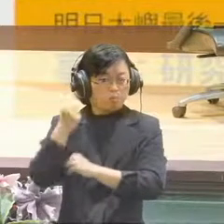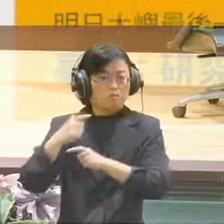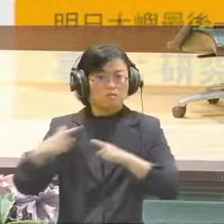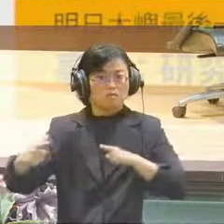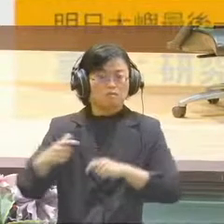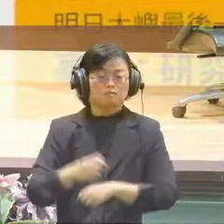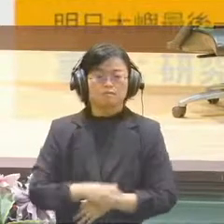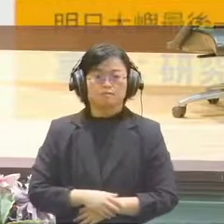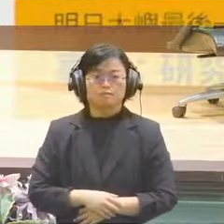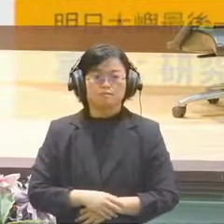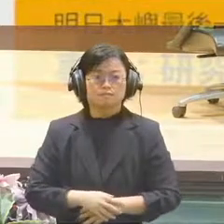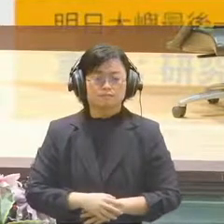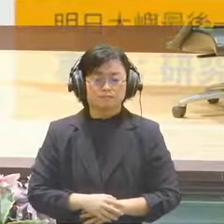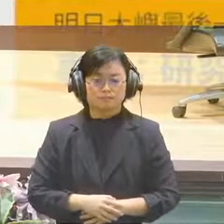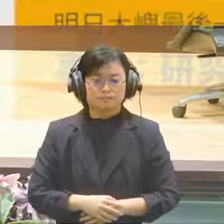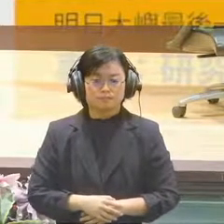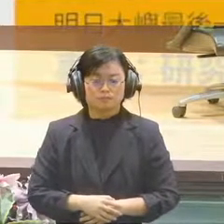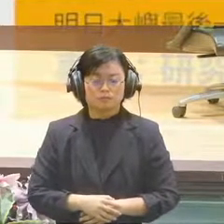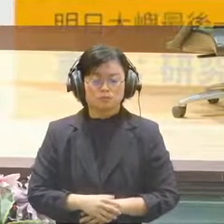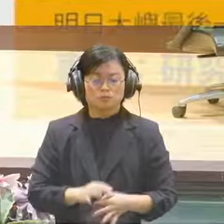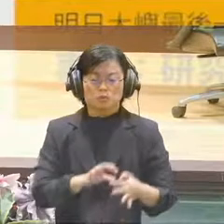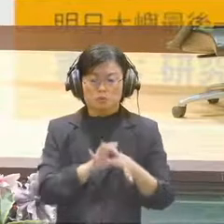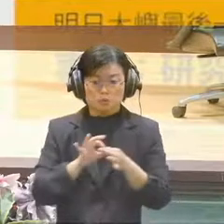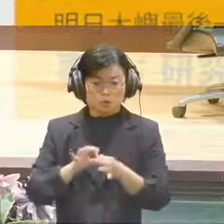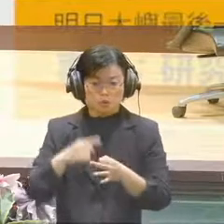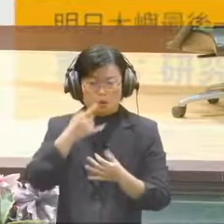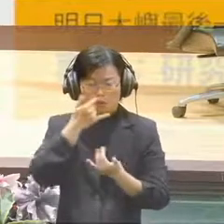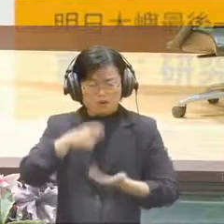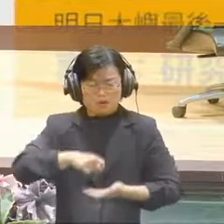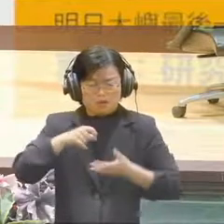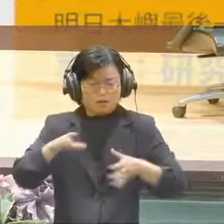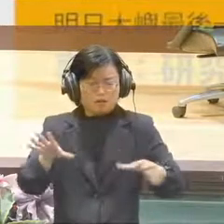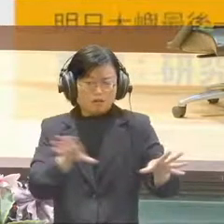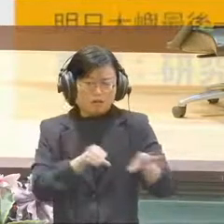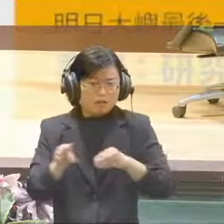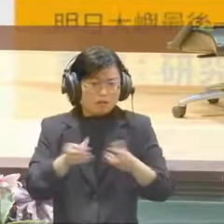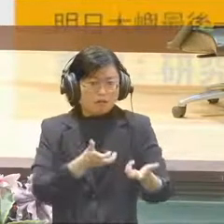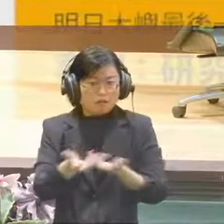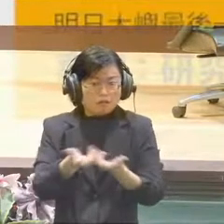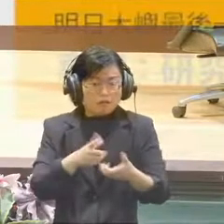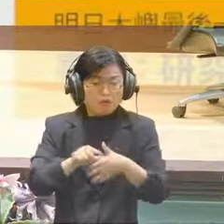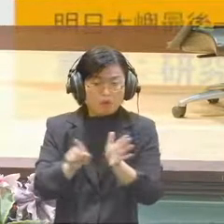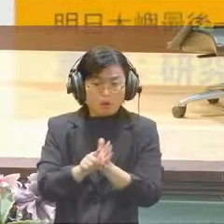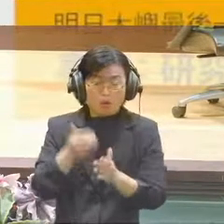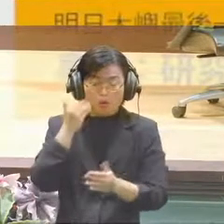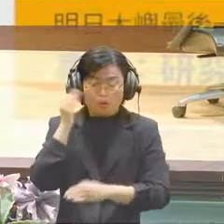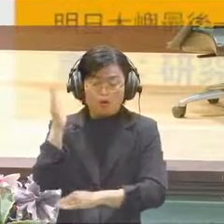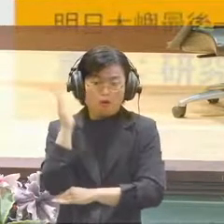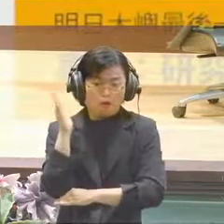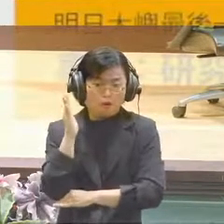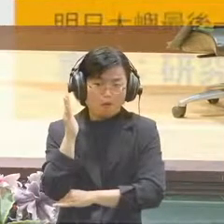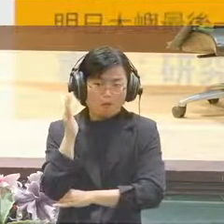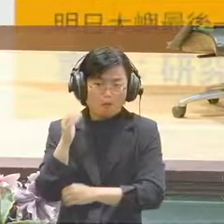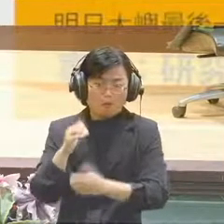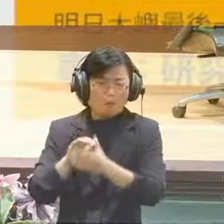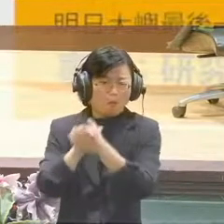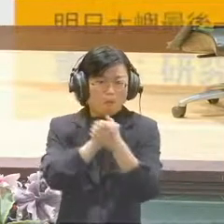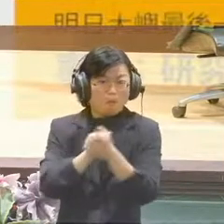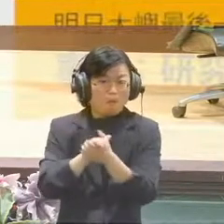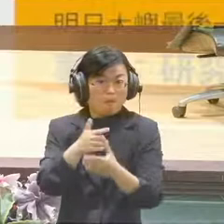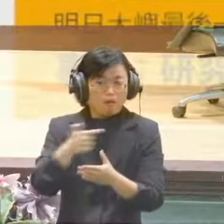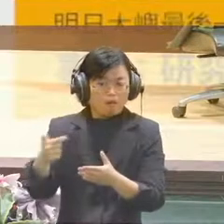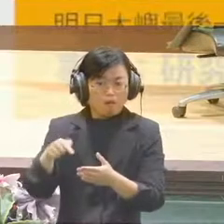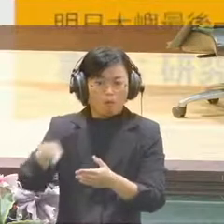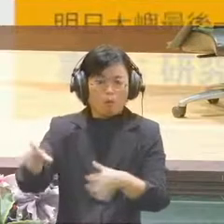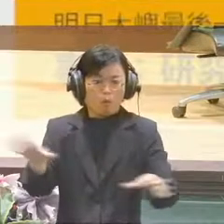if we talk about resources, they have a lot of resources. So they can dominate the propaganda and also it